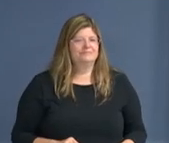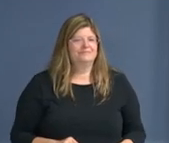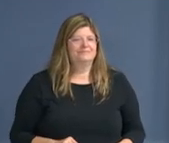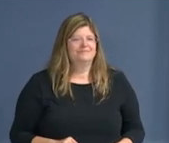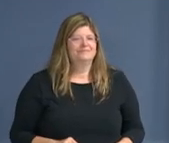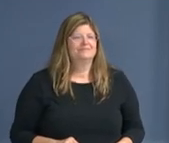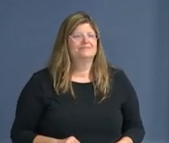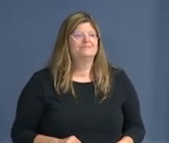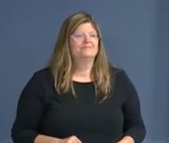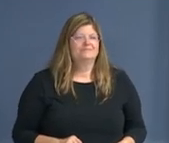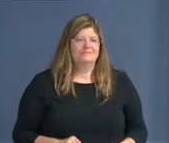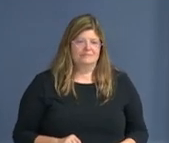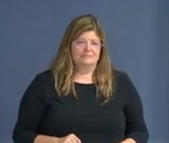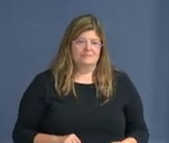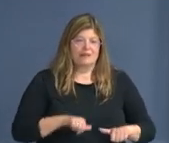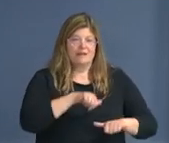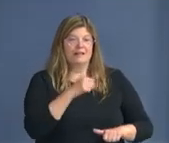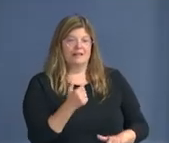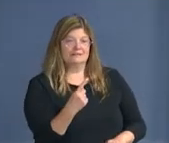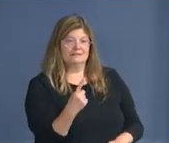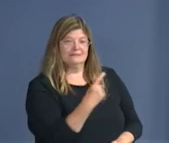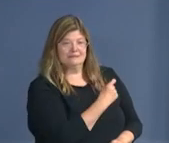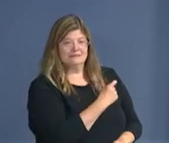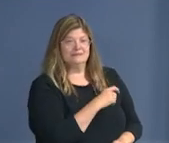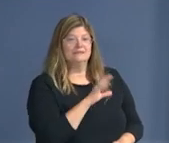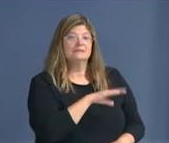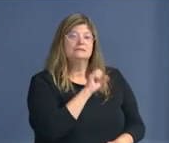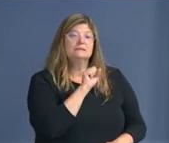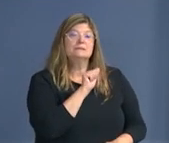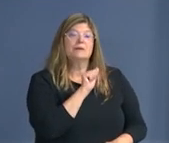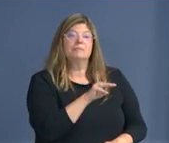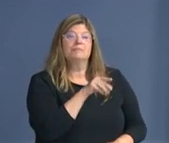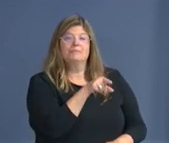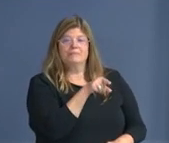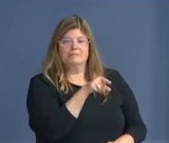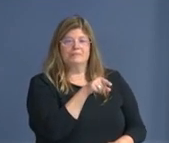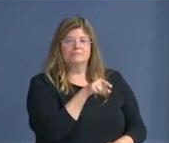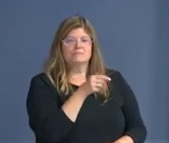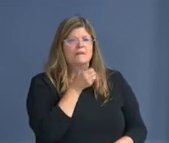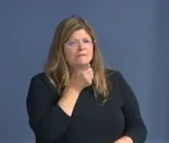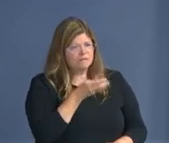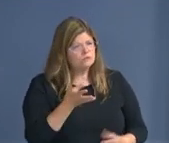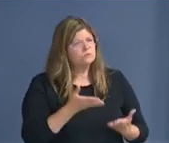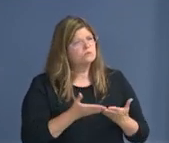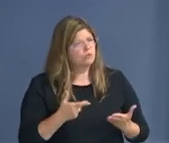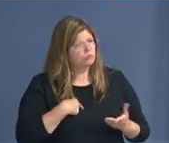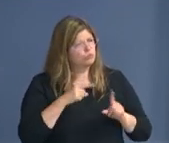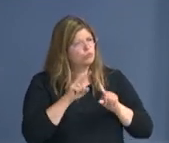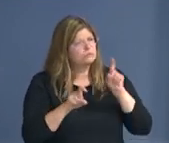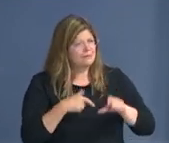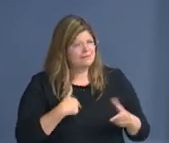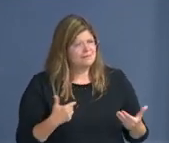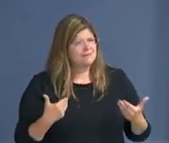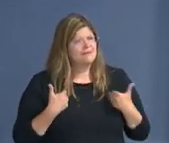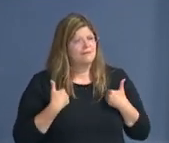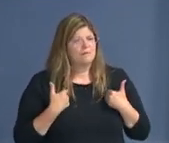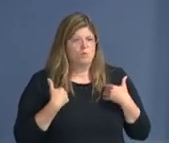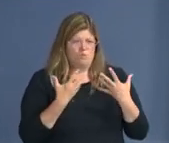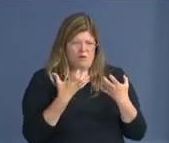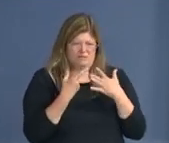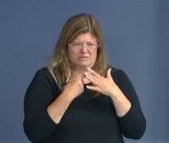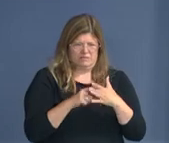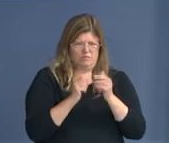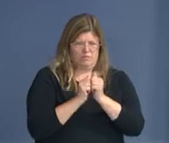Yes, Sam? Yes, Mayor. I got a number of questions, but I'll start with the fireworks. Sure.